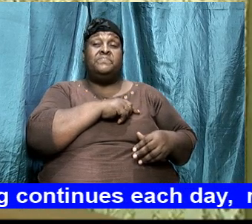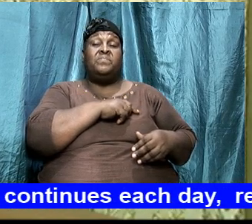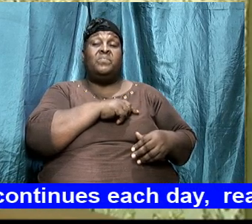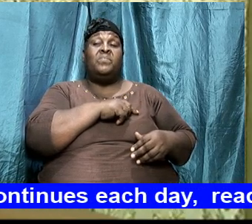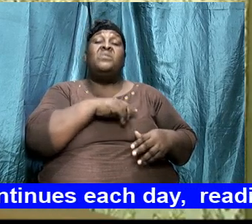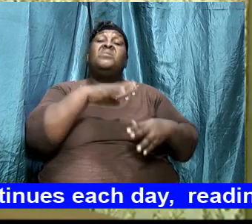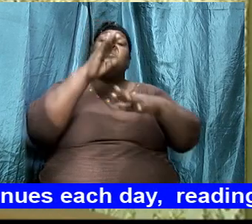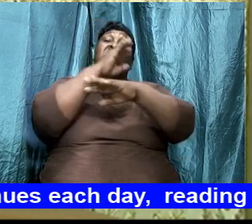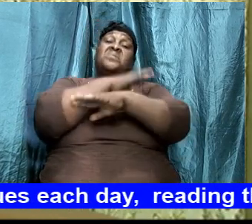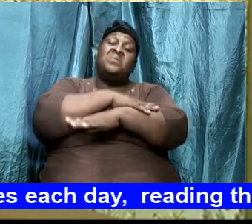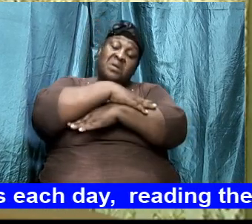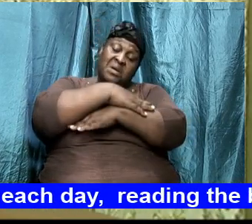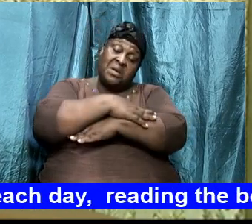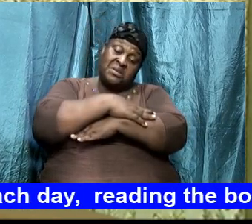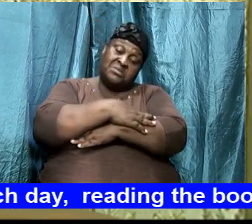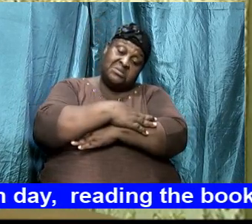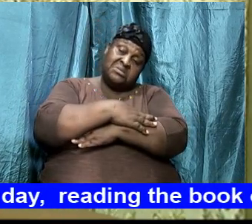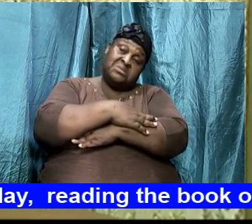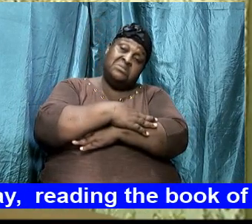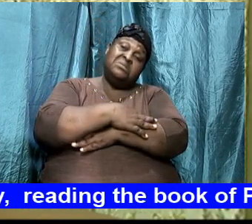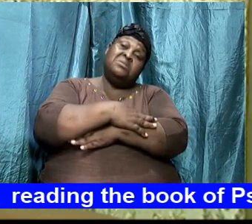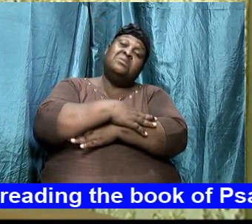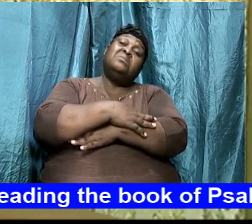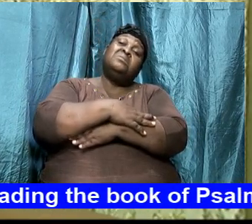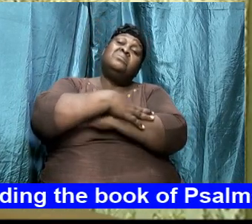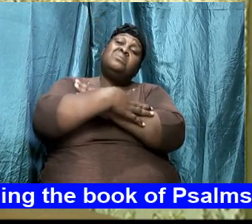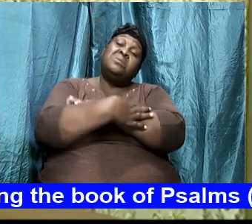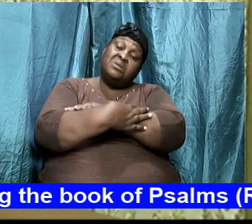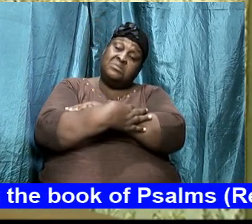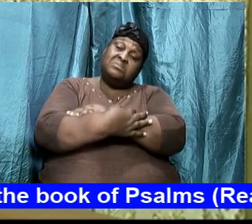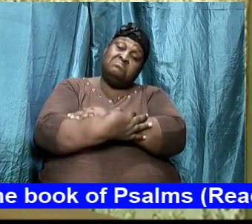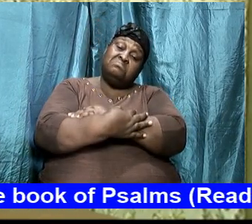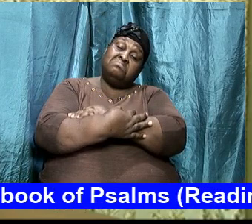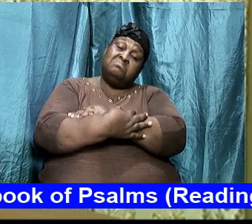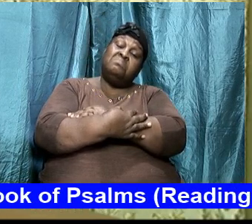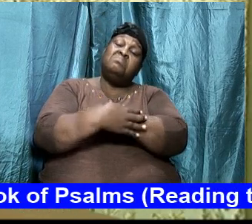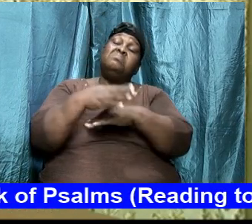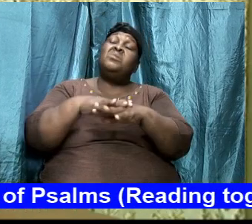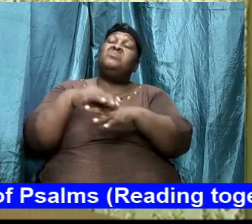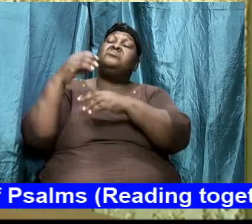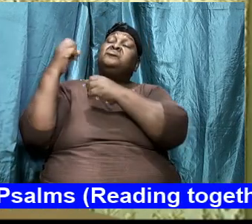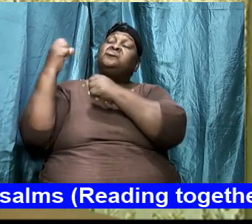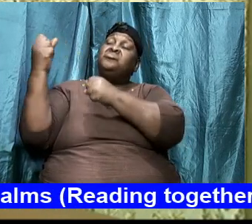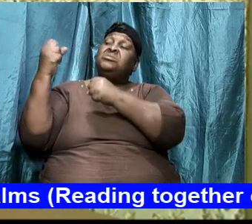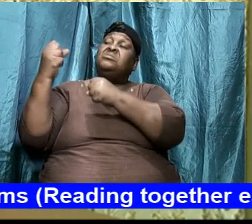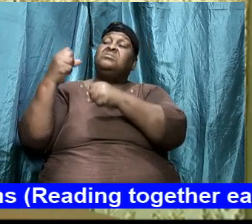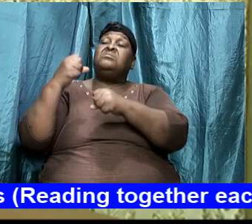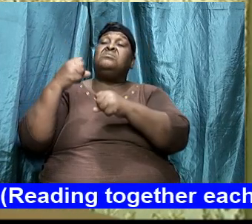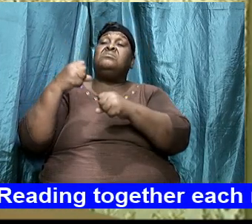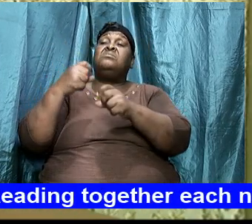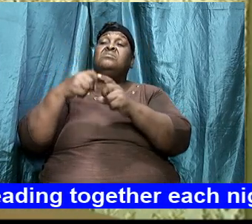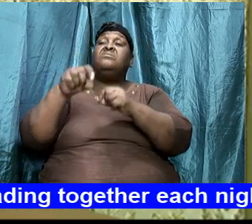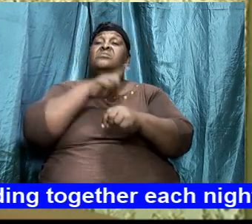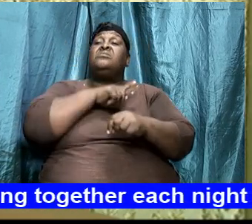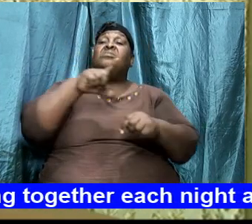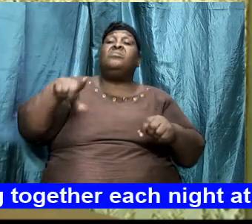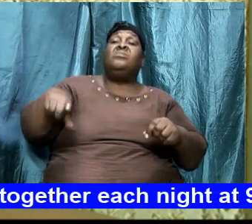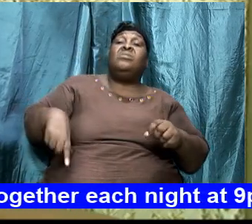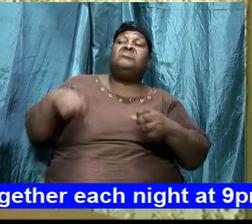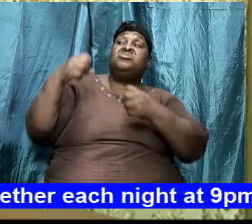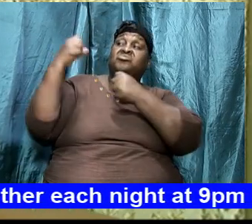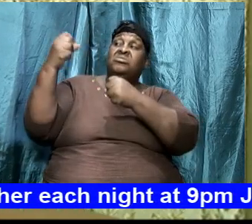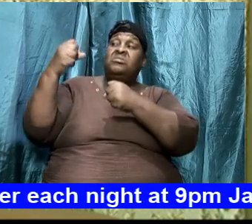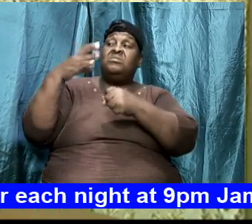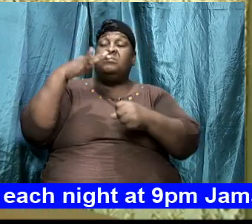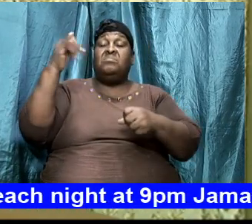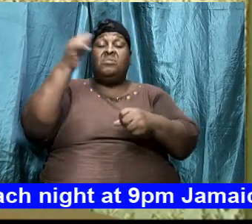rest upon the strength of the Lord are to be strengthened by the Lord and